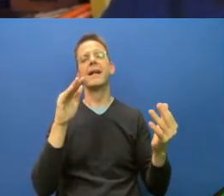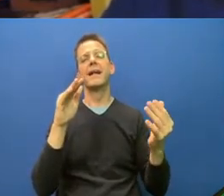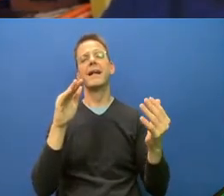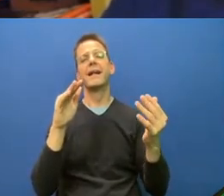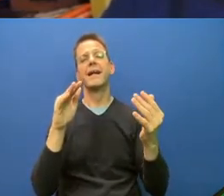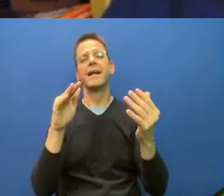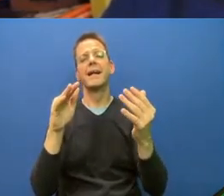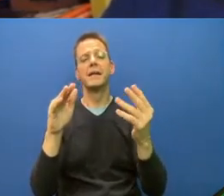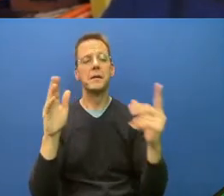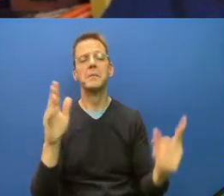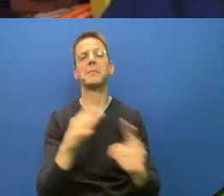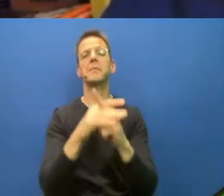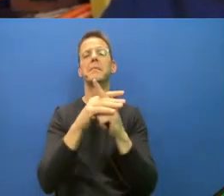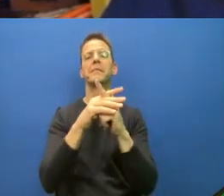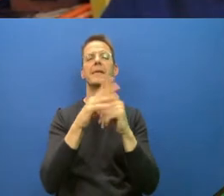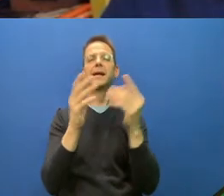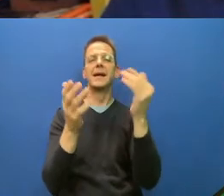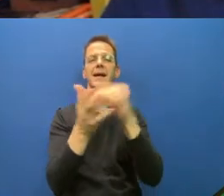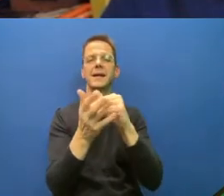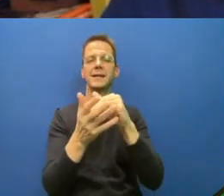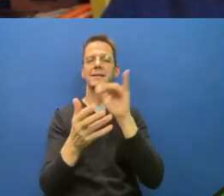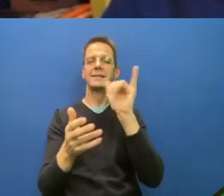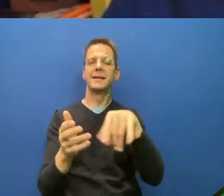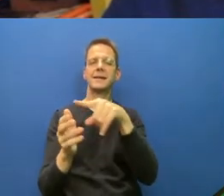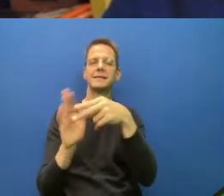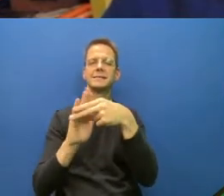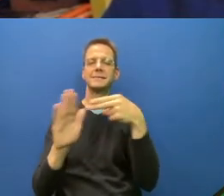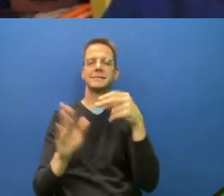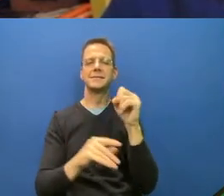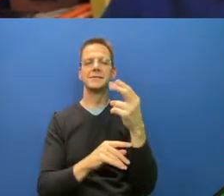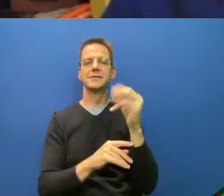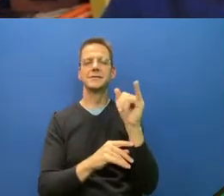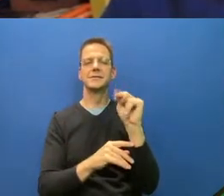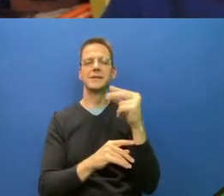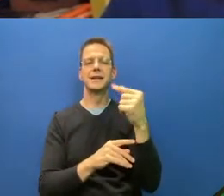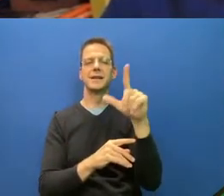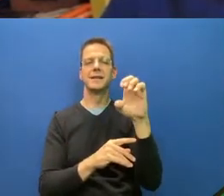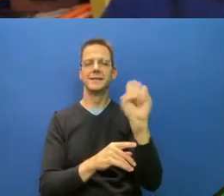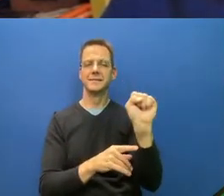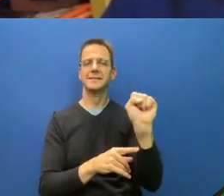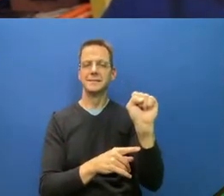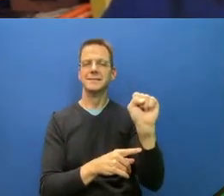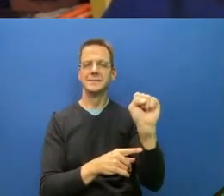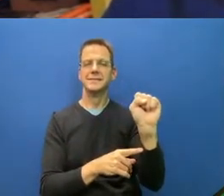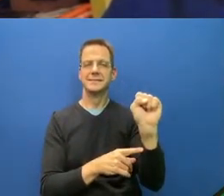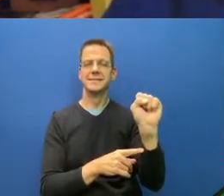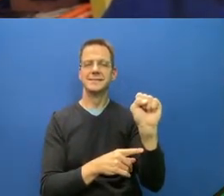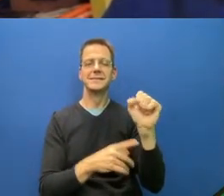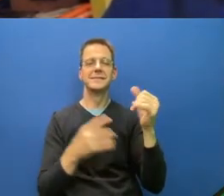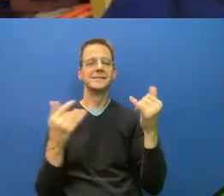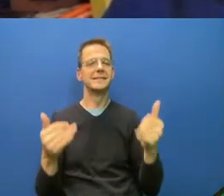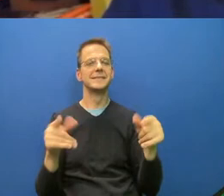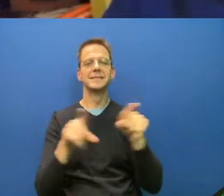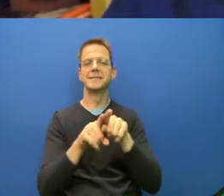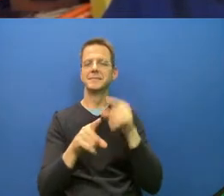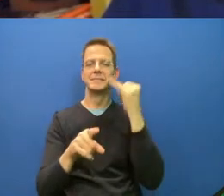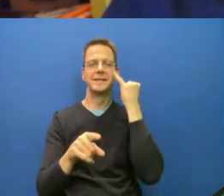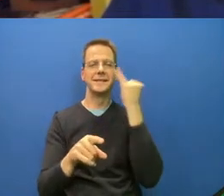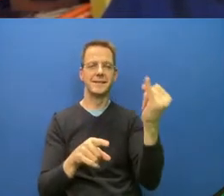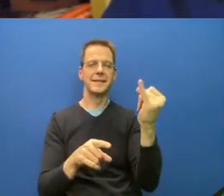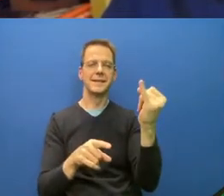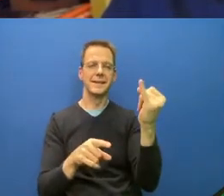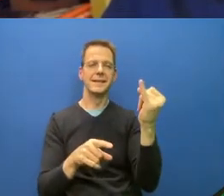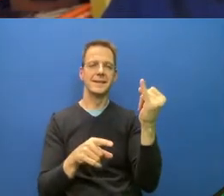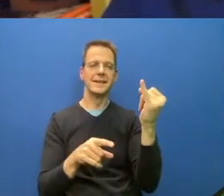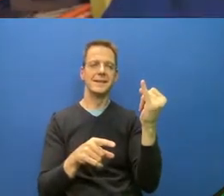of the causes of long COVID syndrome, where you get persistent inflammation and symptoms from persistent viral particles in various parts of your